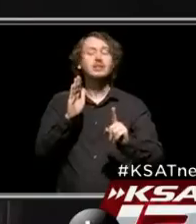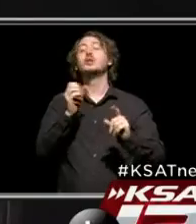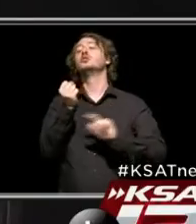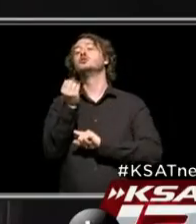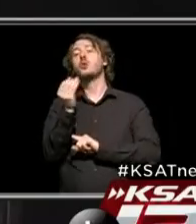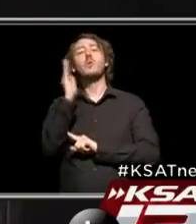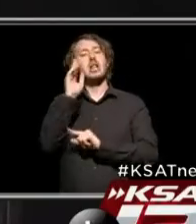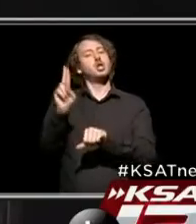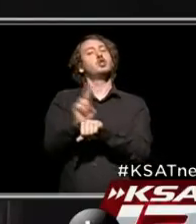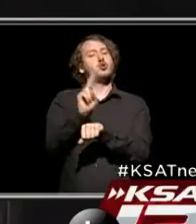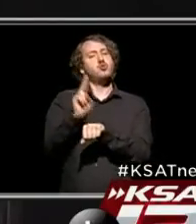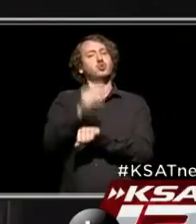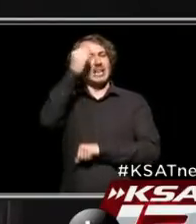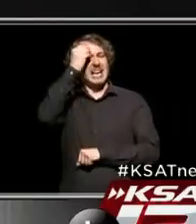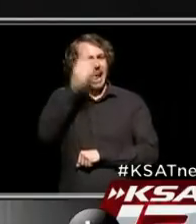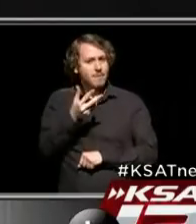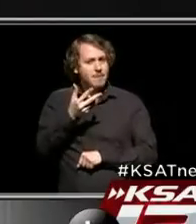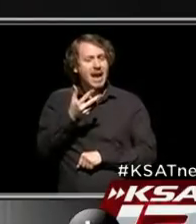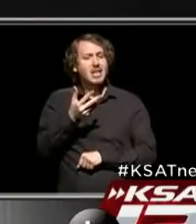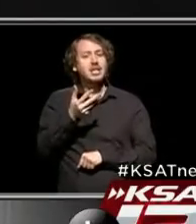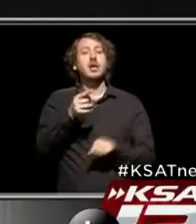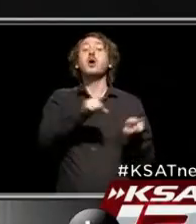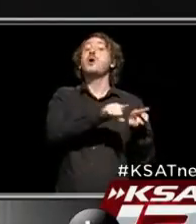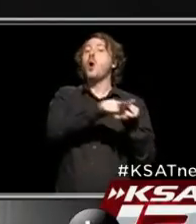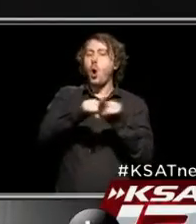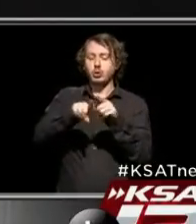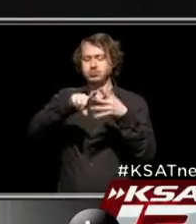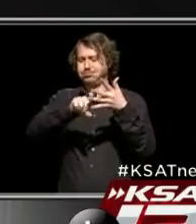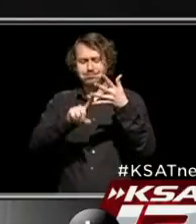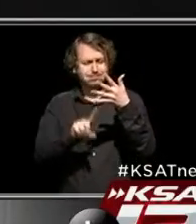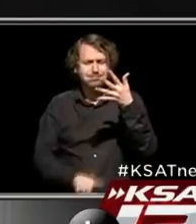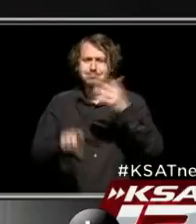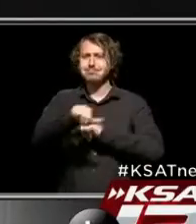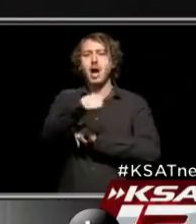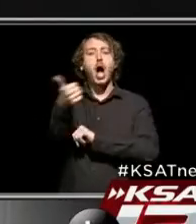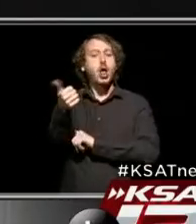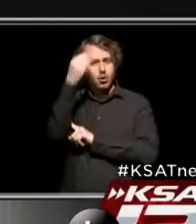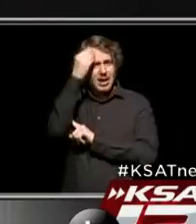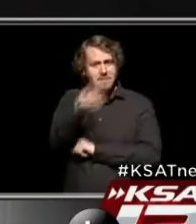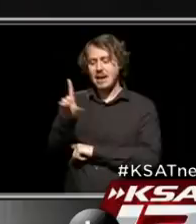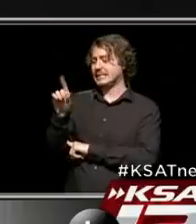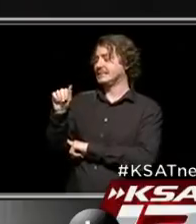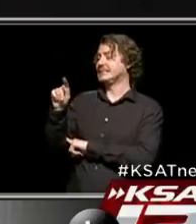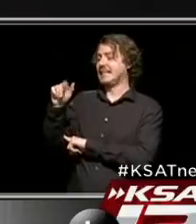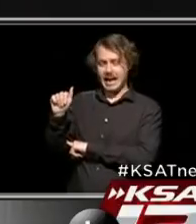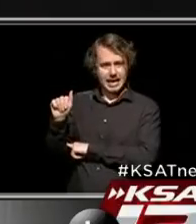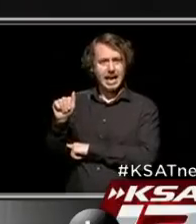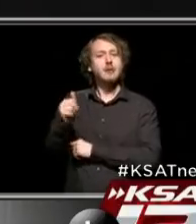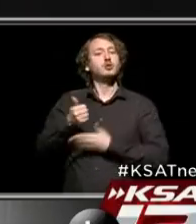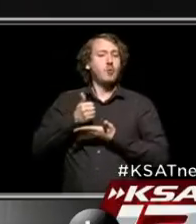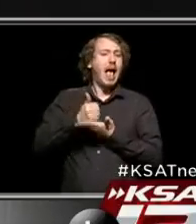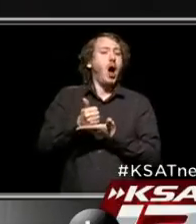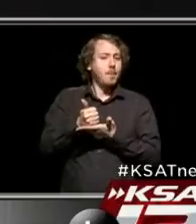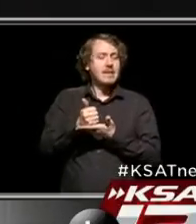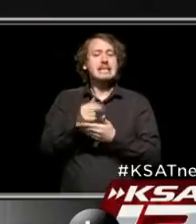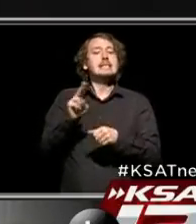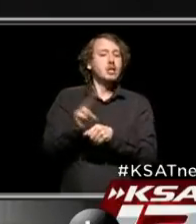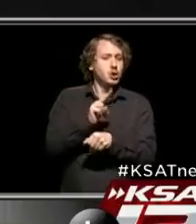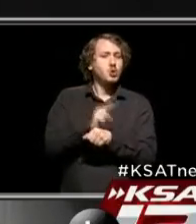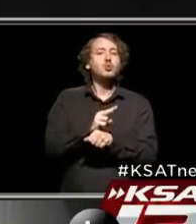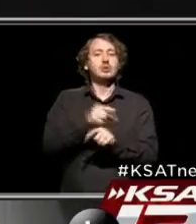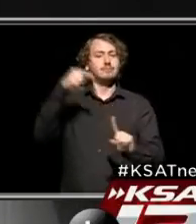we're going to use this information along with a lot of other data to help us continue to make data-driven decisions